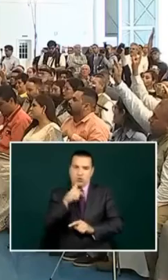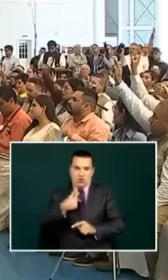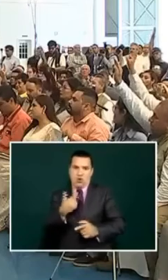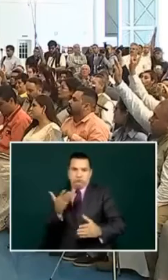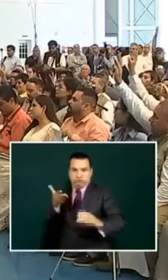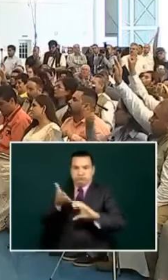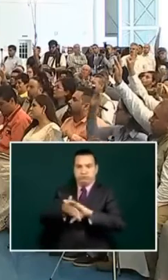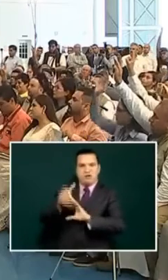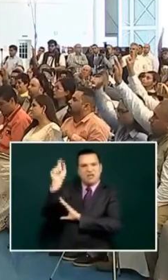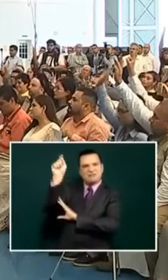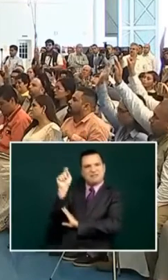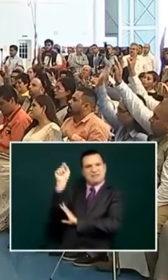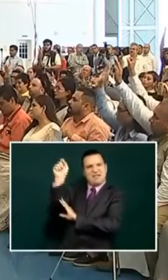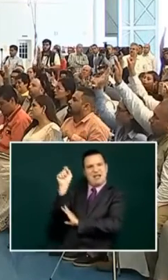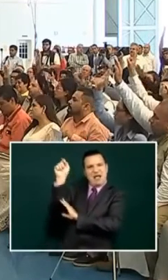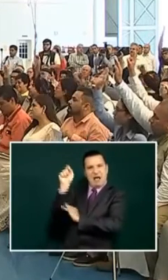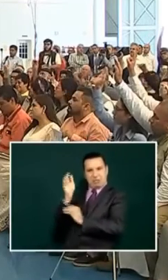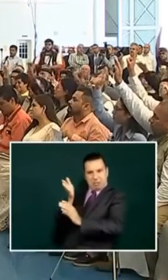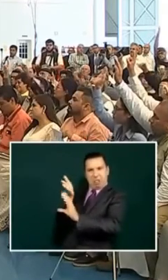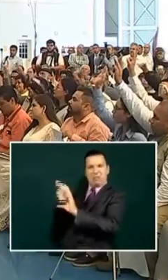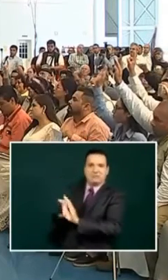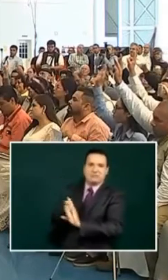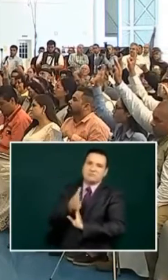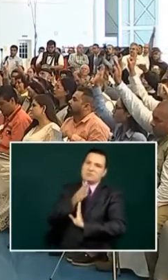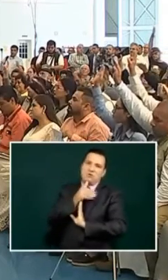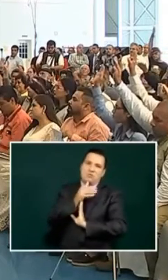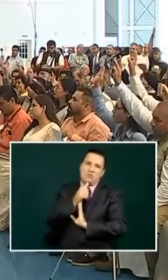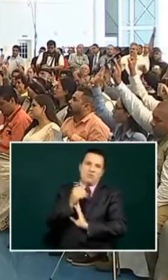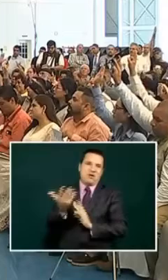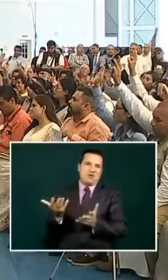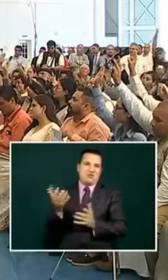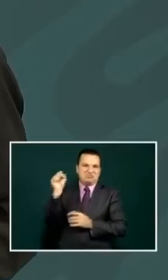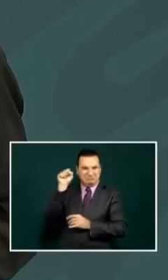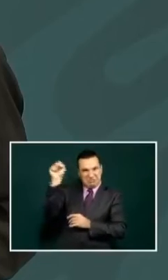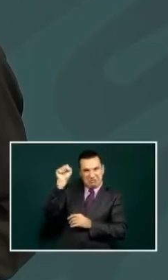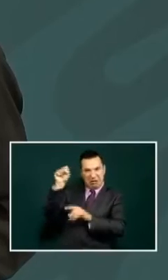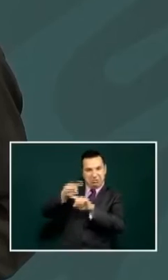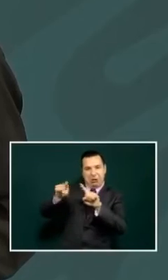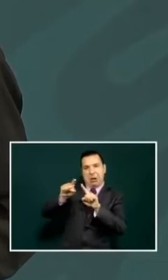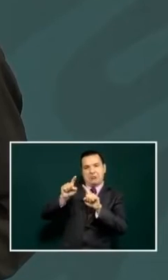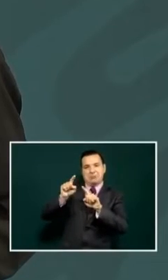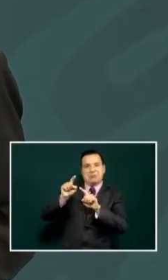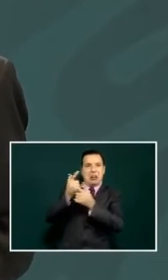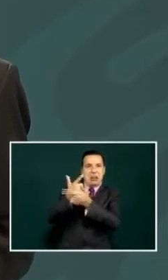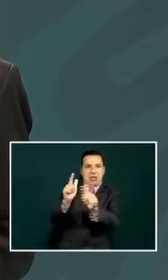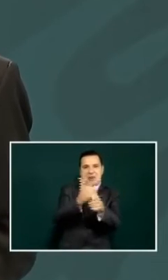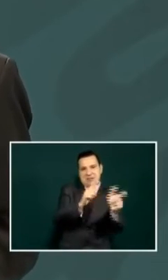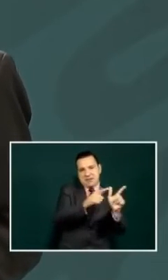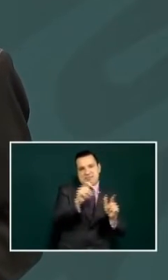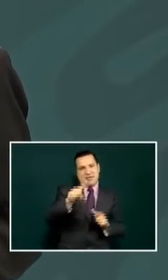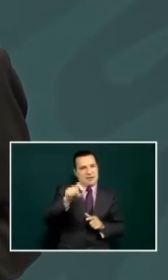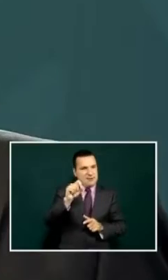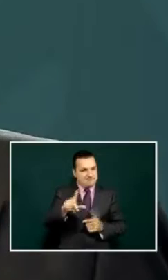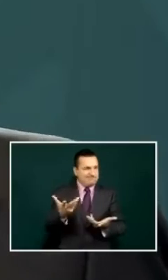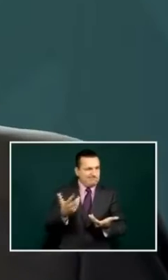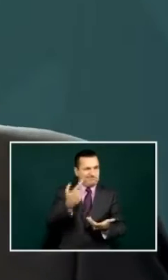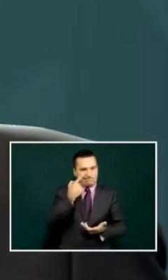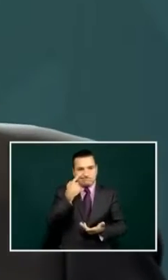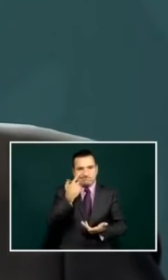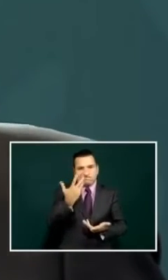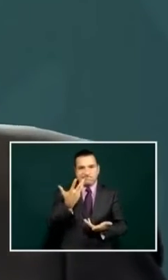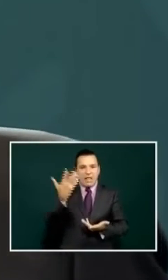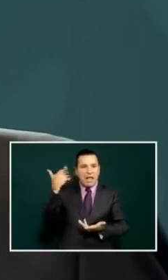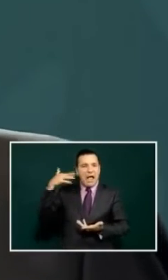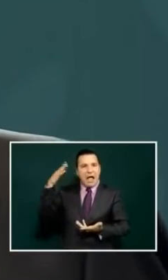nor can i interfere in things that have to do with unions the executive